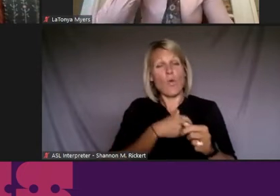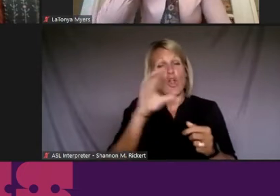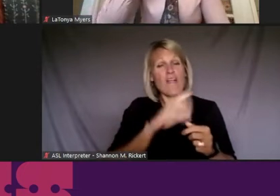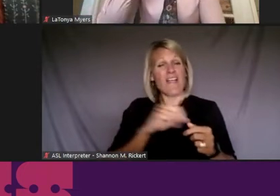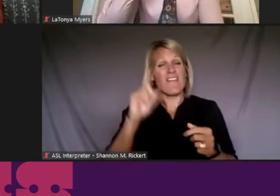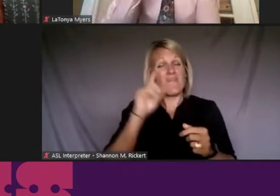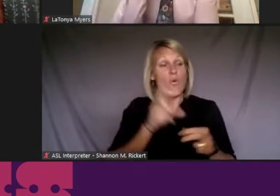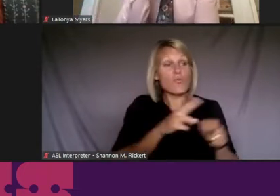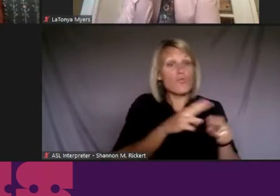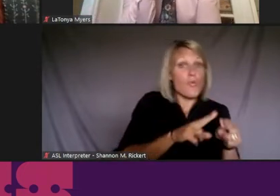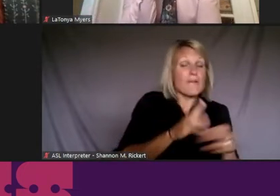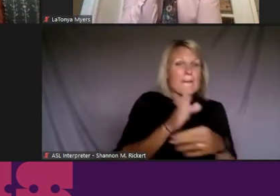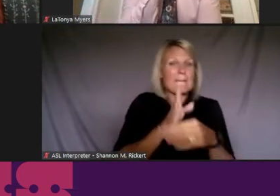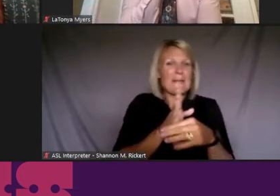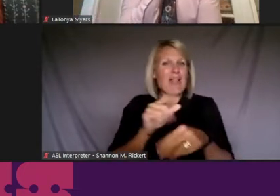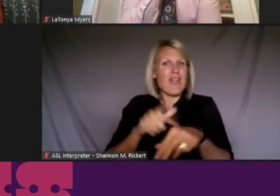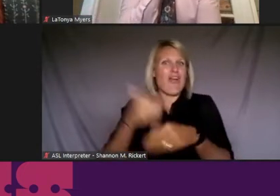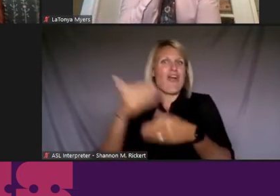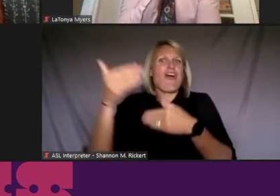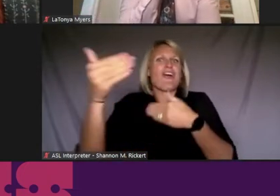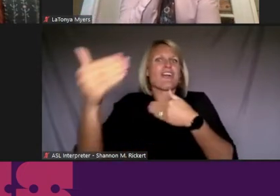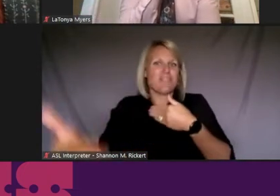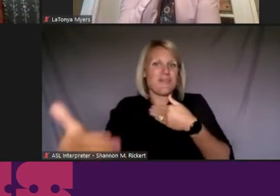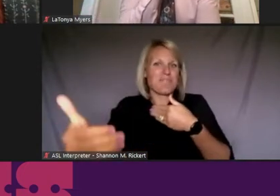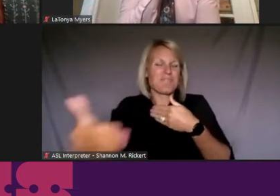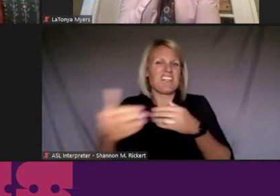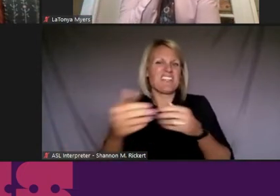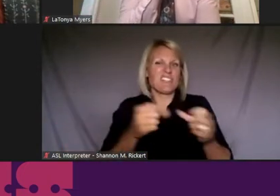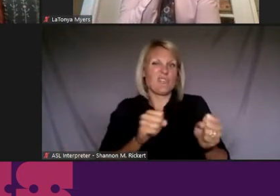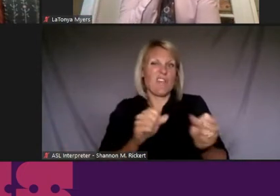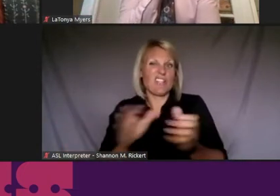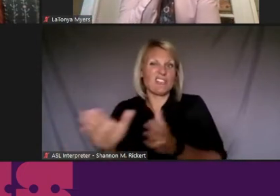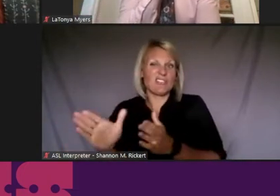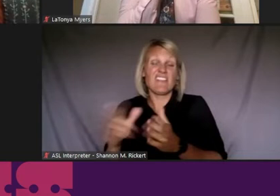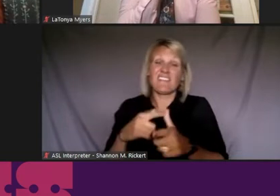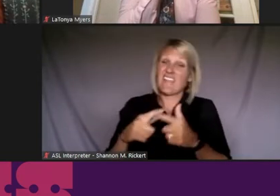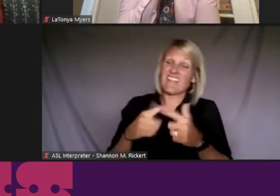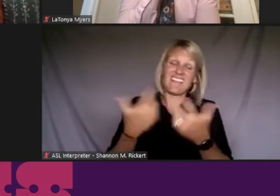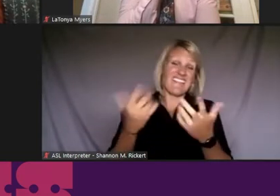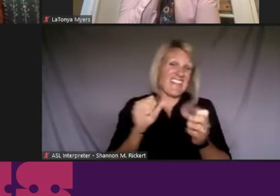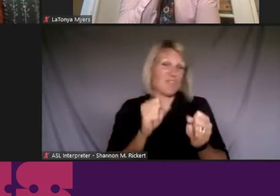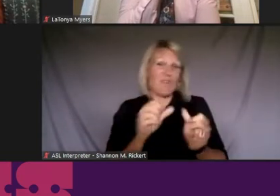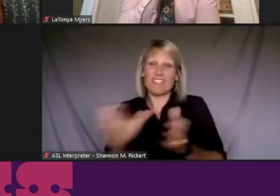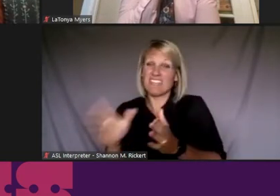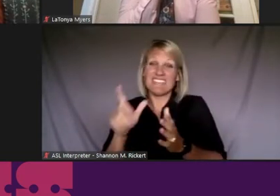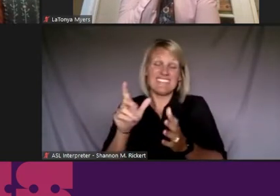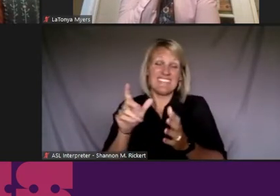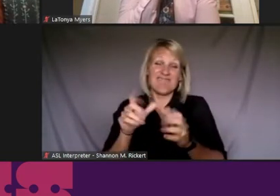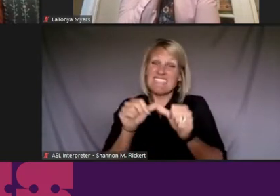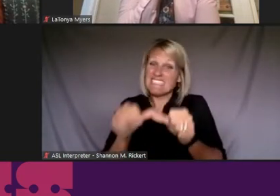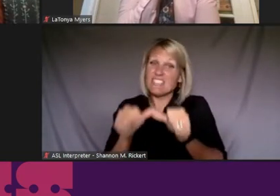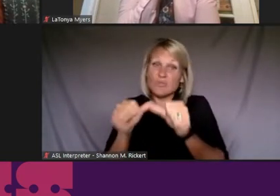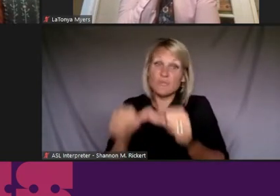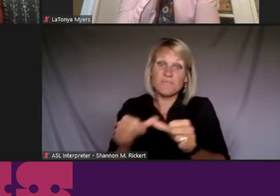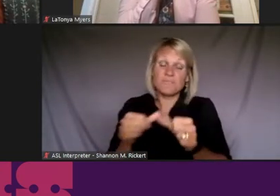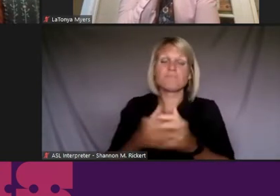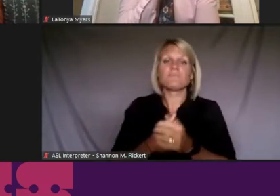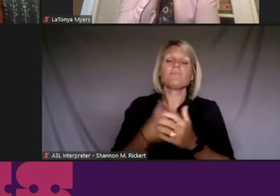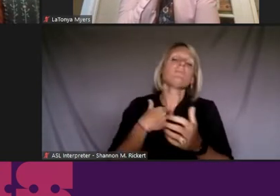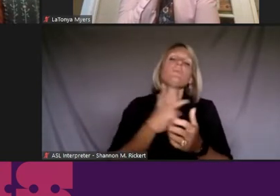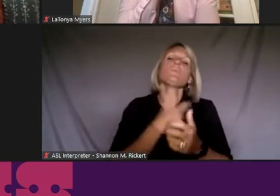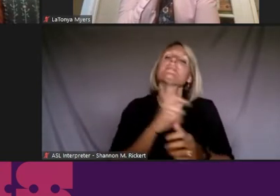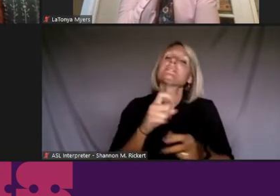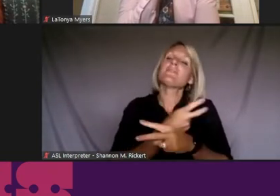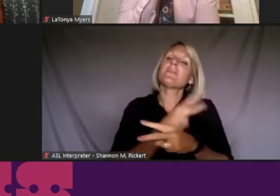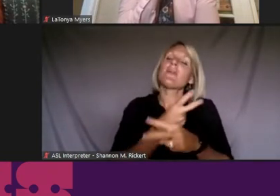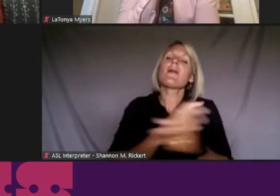term strategy, the strategy continues. And I would say, Javi, we want to come back to you in a little bit to hear a little bit more about how those brain trusts